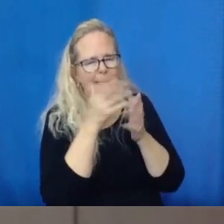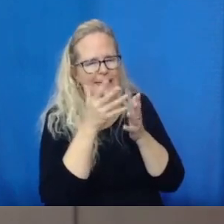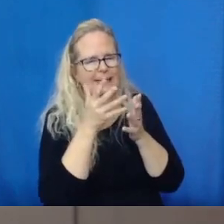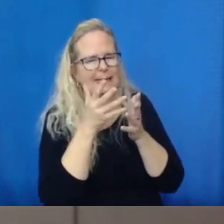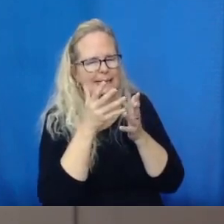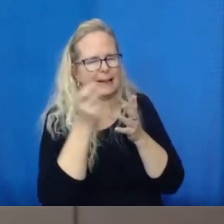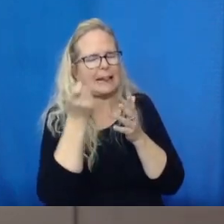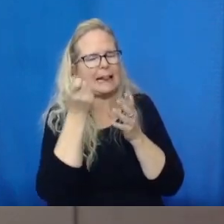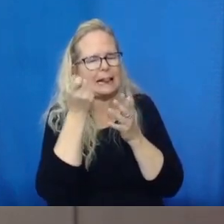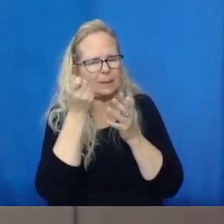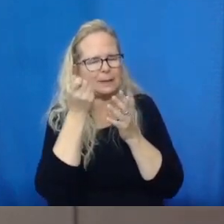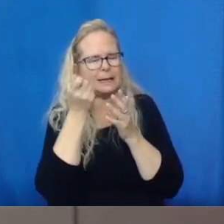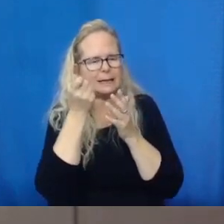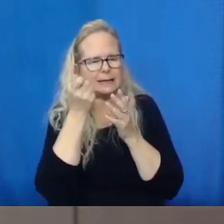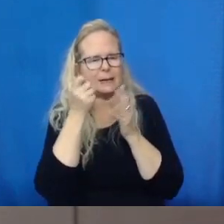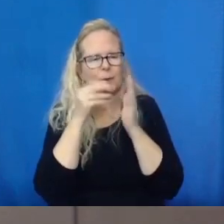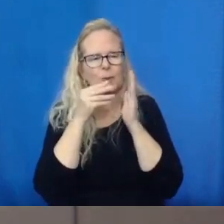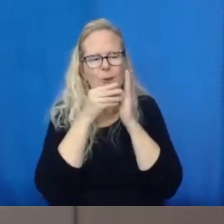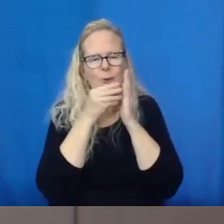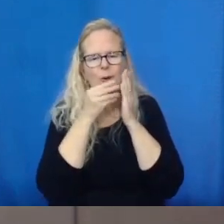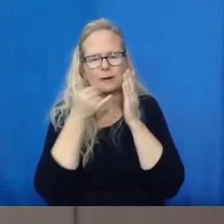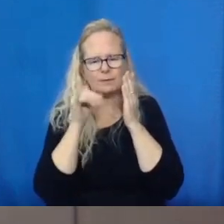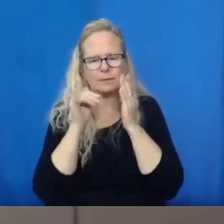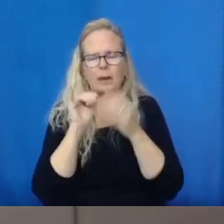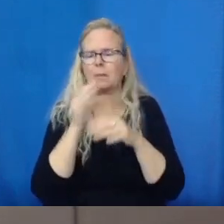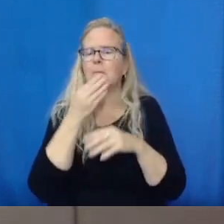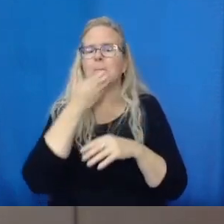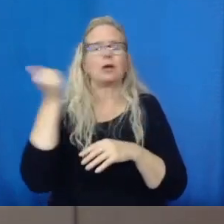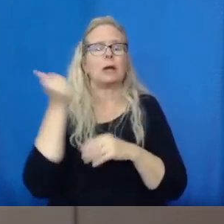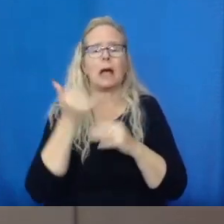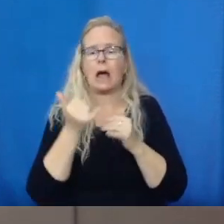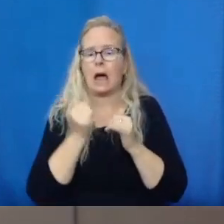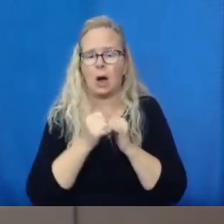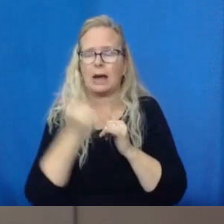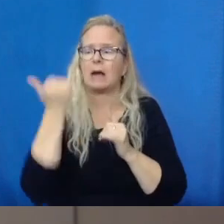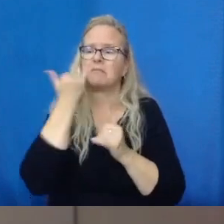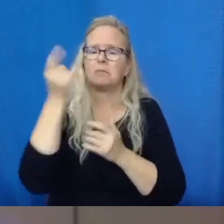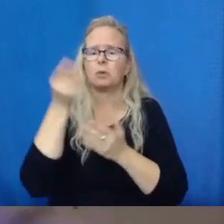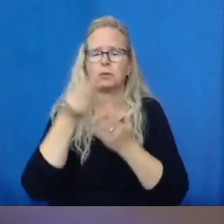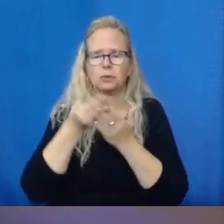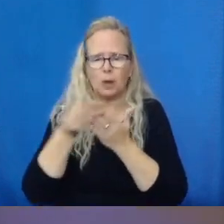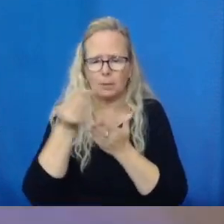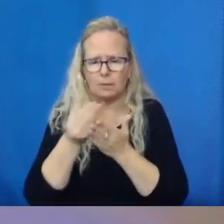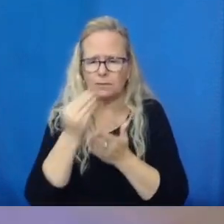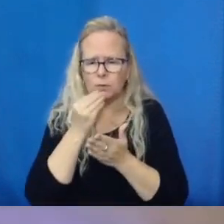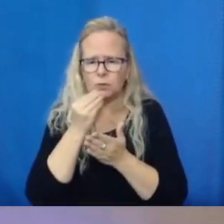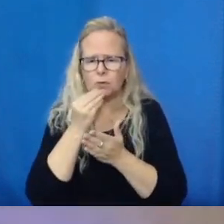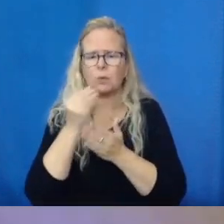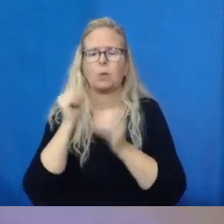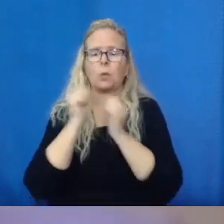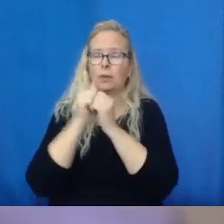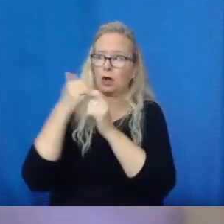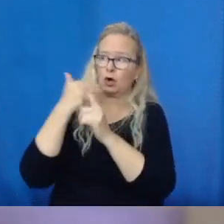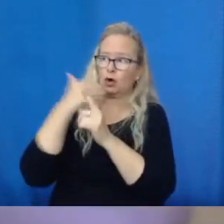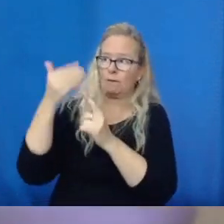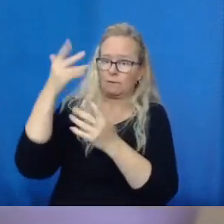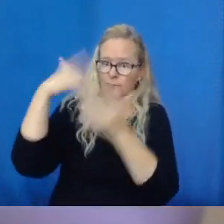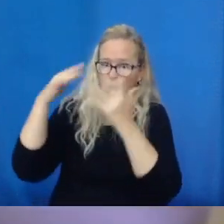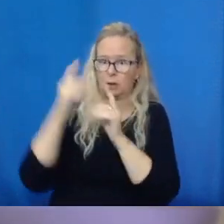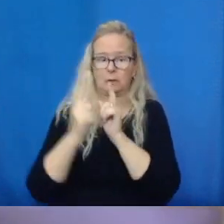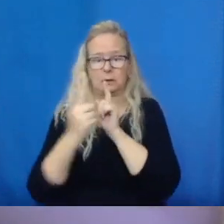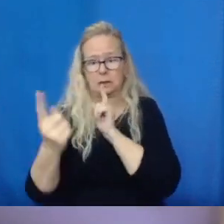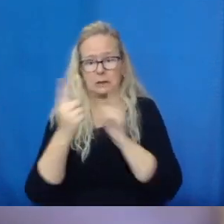maintaining my distance, this is probably good enough. It's easy to put on and off. But if I really want to, you know, increase my safety,